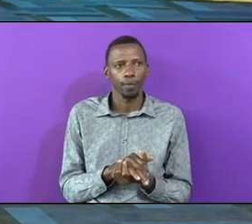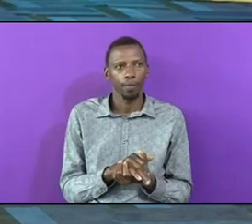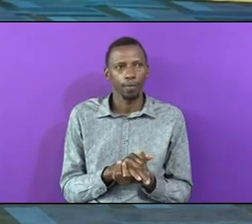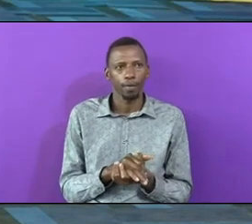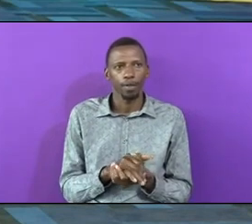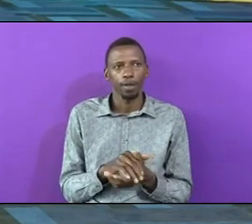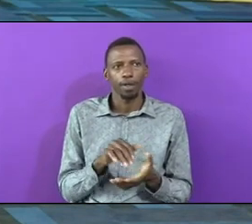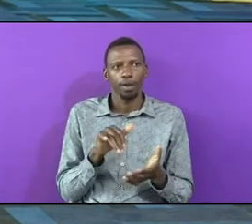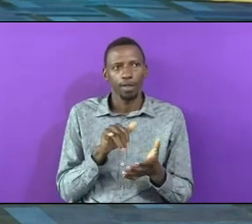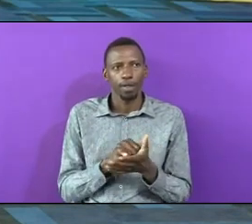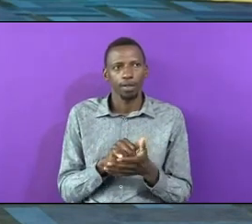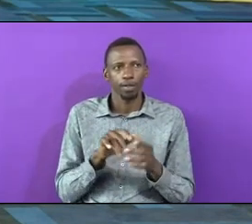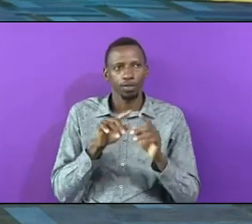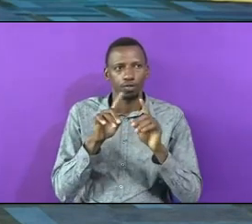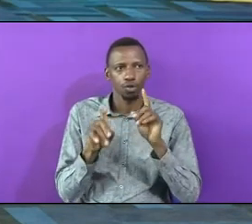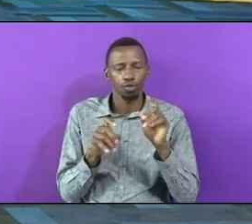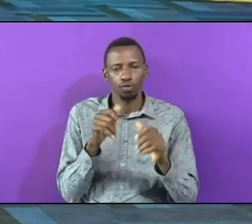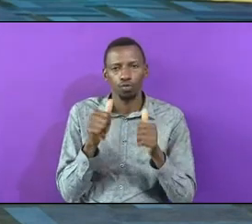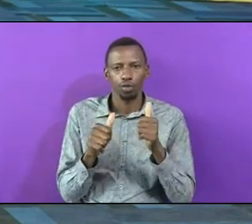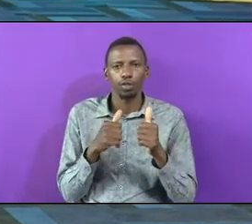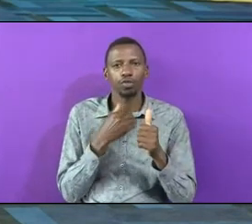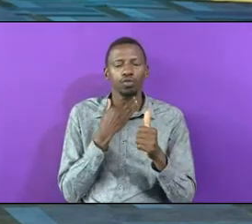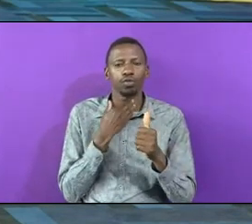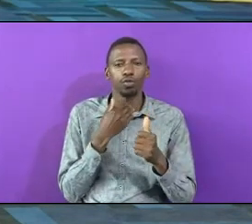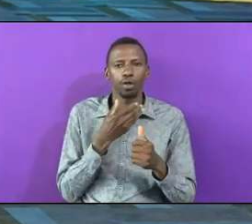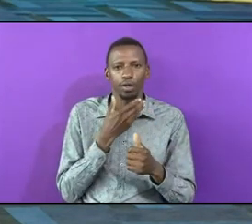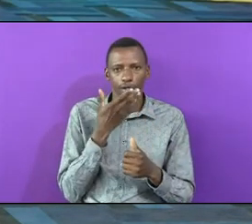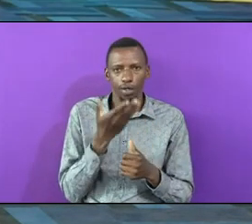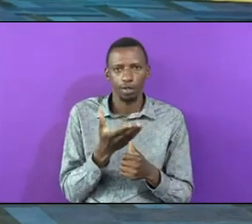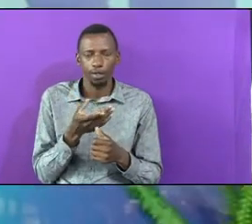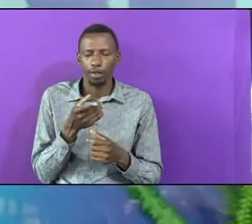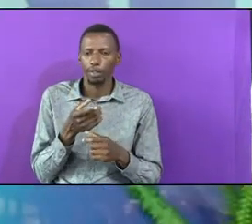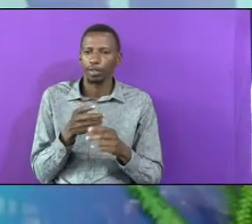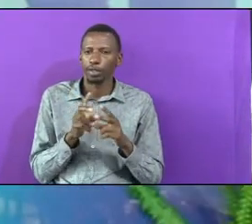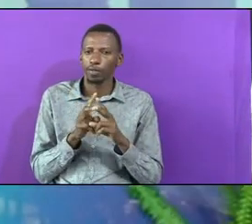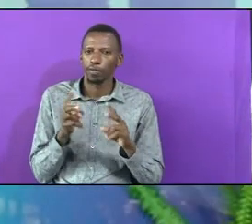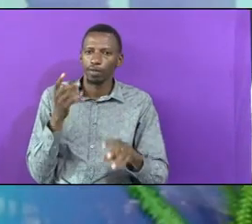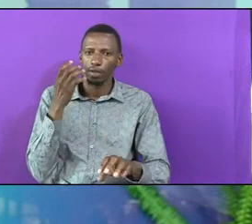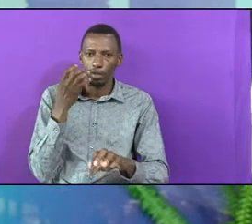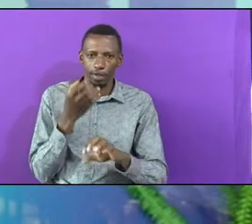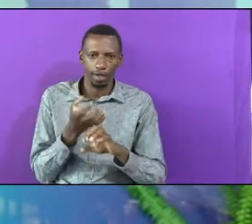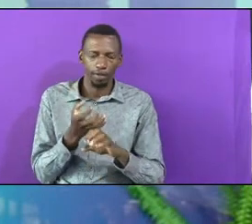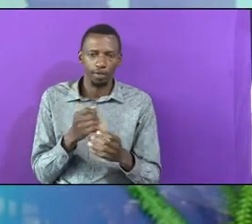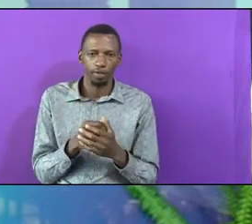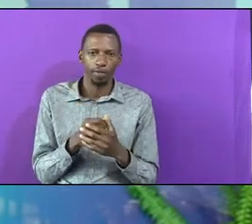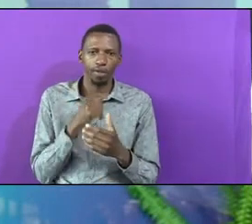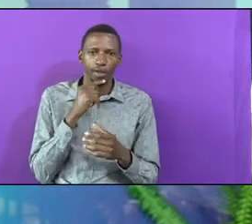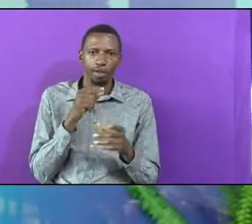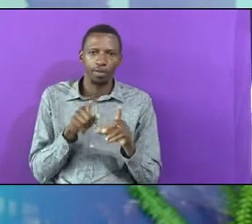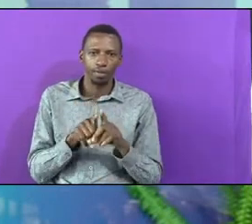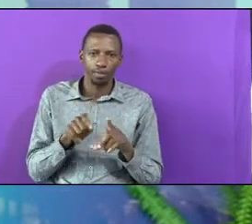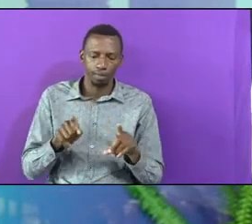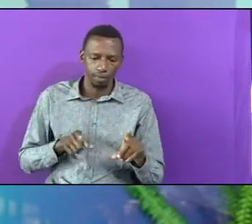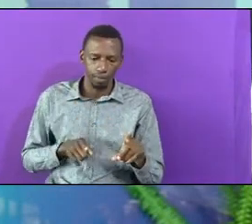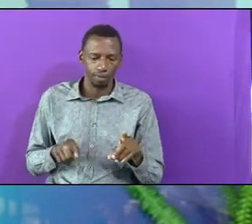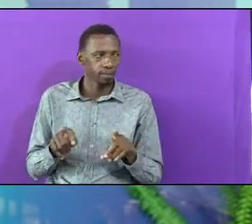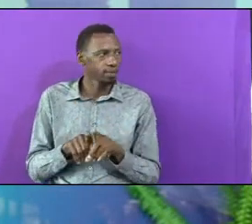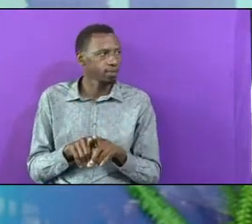That's The Question That Begs An Answer And It Is So Tough Brothers And Sisters